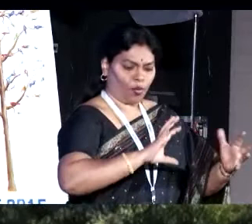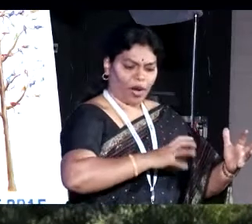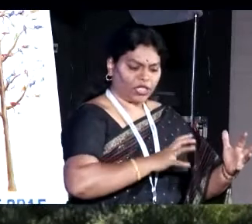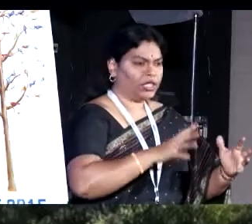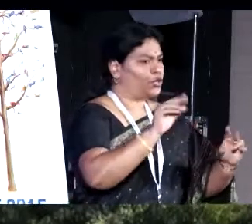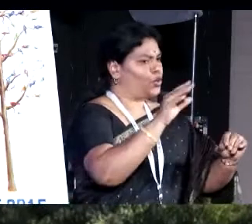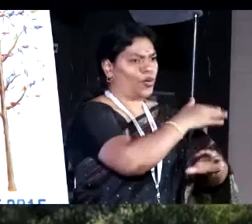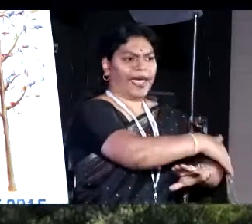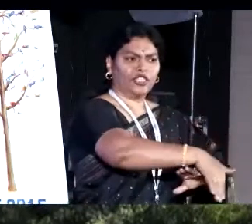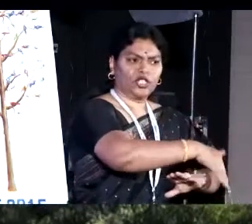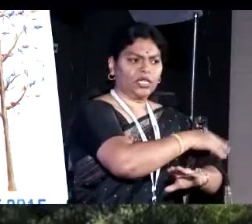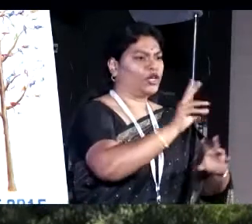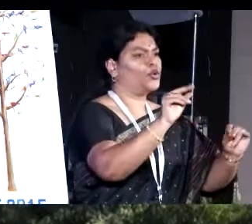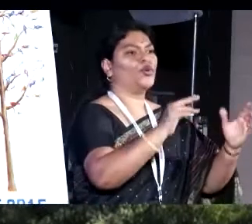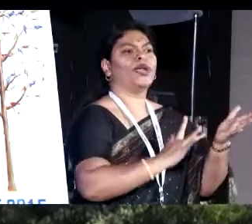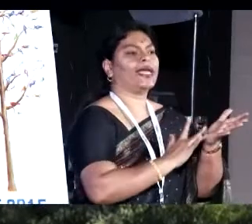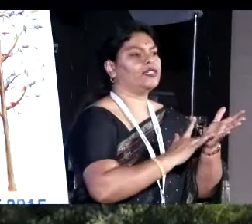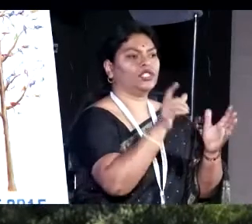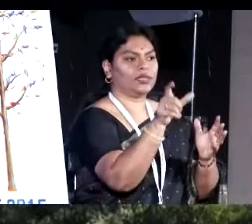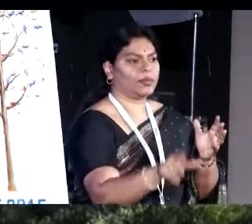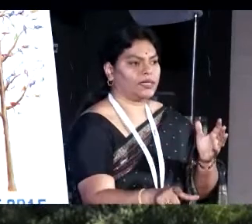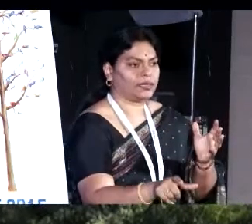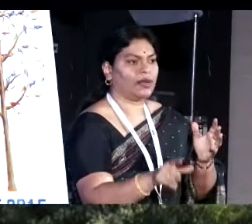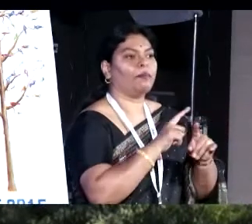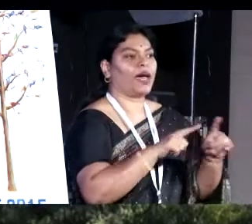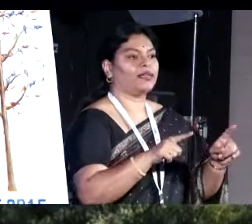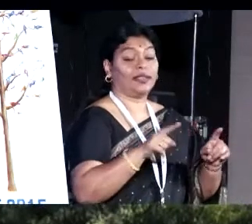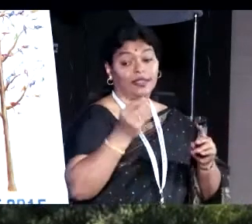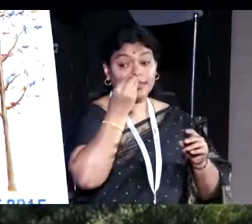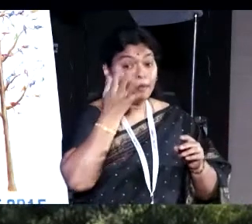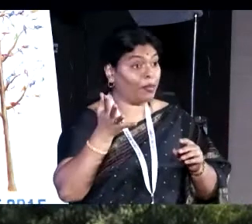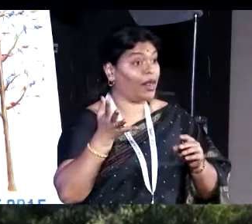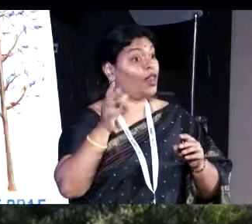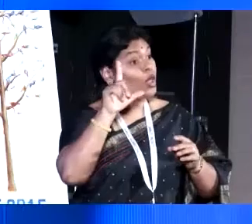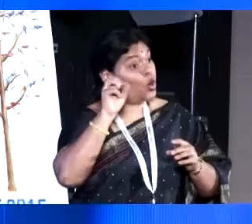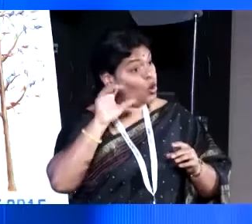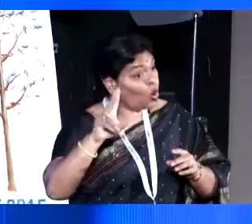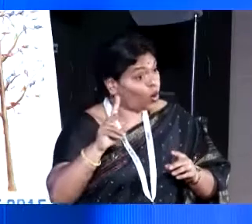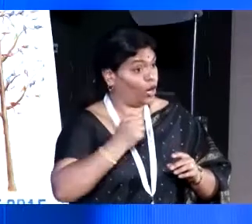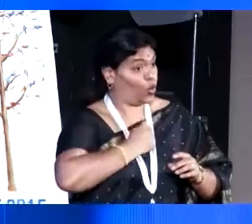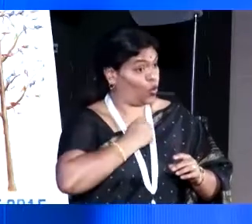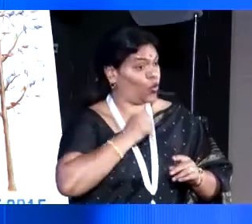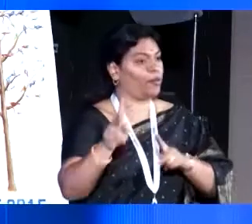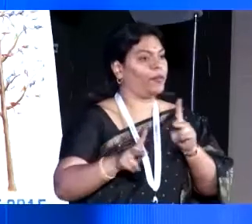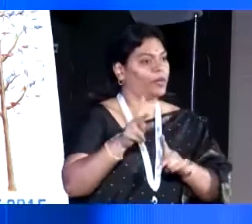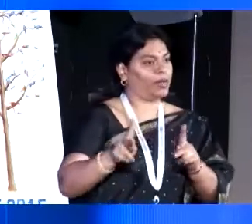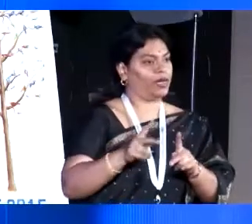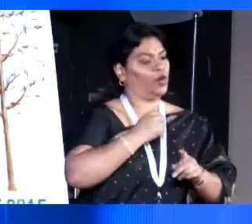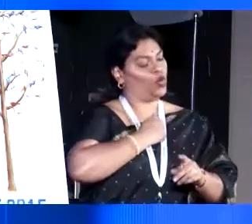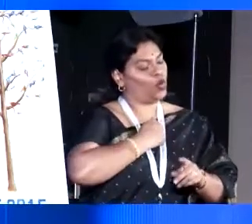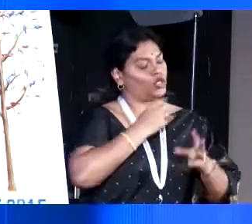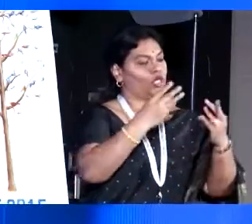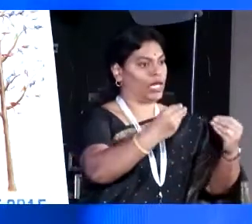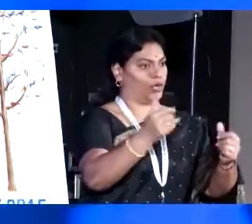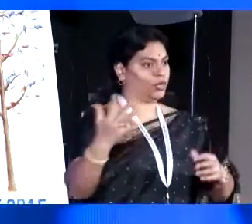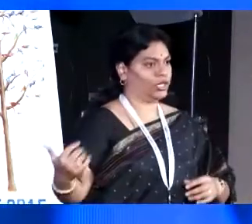engineer, no technician, just the local wisdom. Local resources, local problem, local solution.